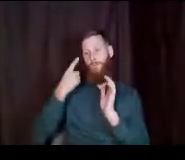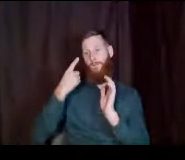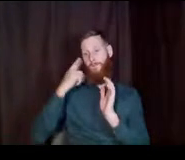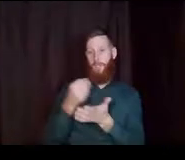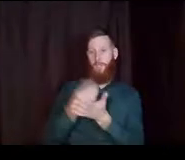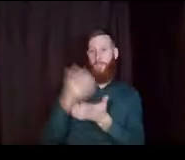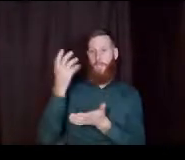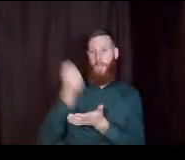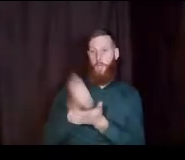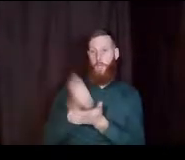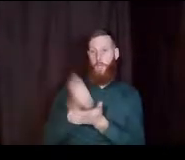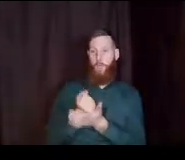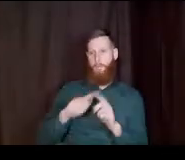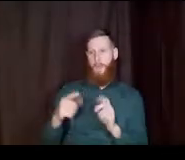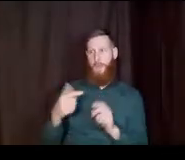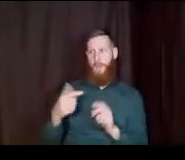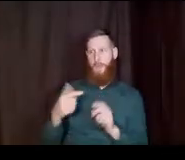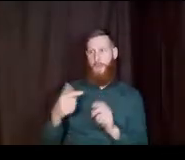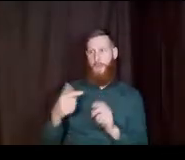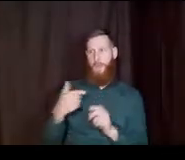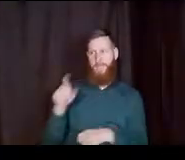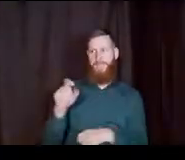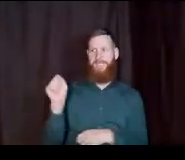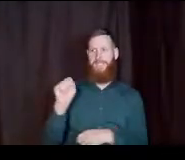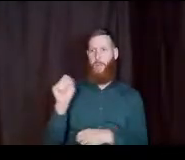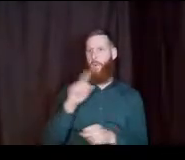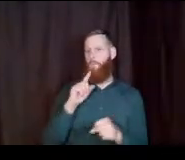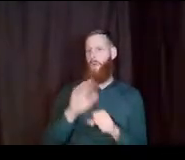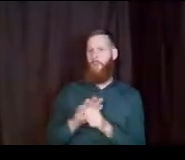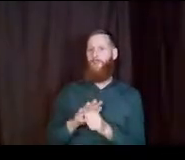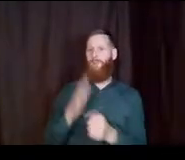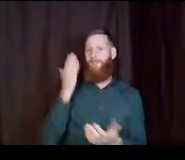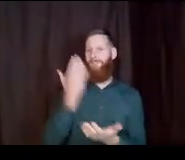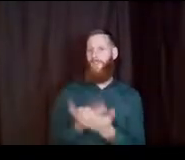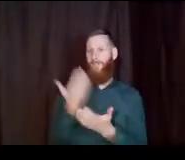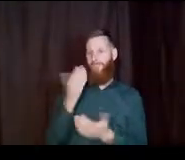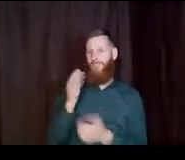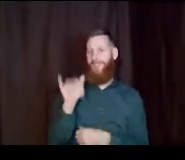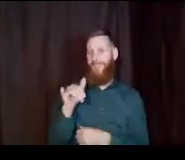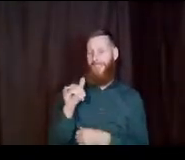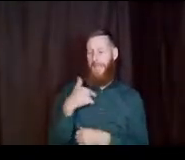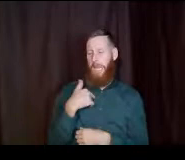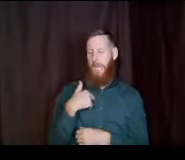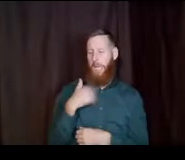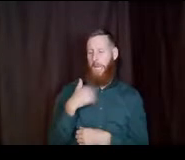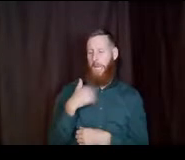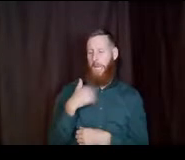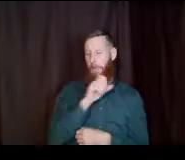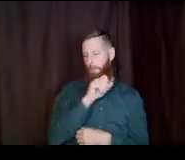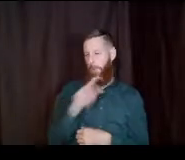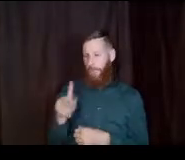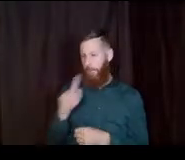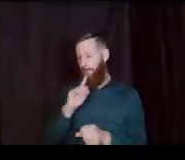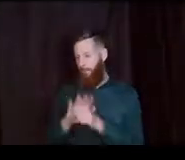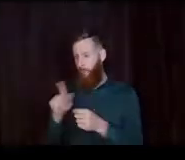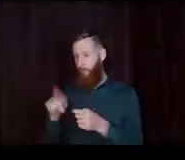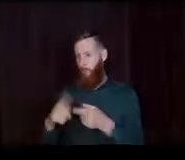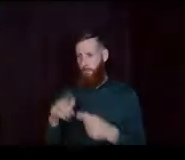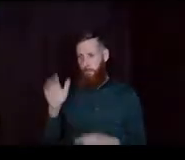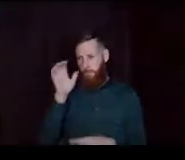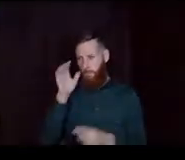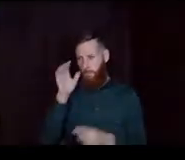I am going to ask Seattle promise. to verify that email for me and I will come back. and confirm as soon as I hear from them.